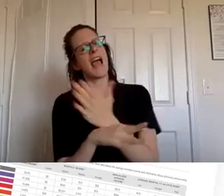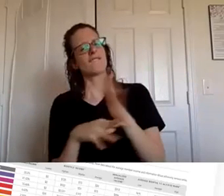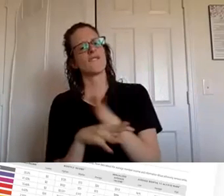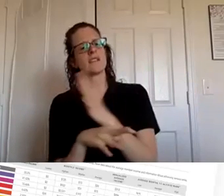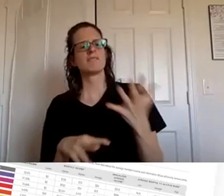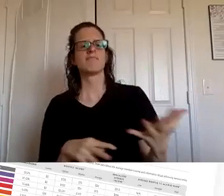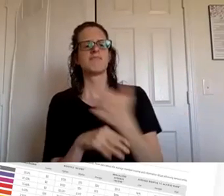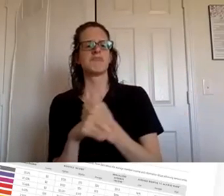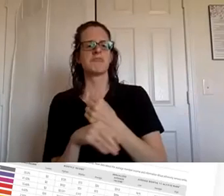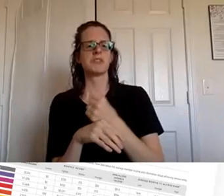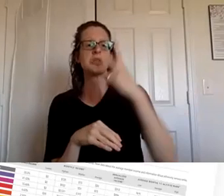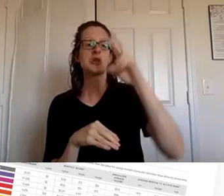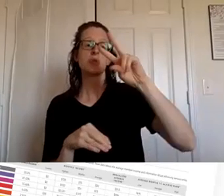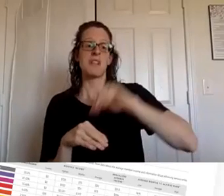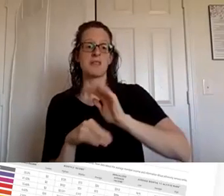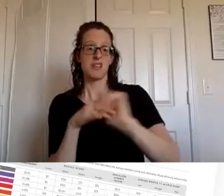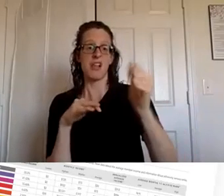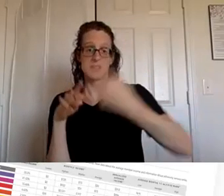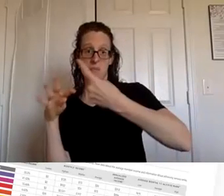an extra two thousand dollars a month